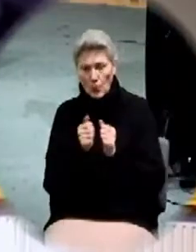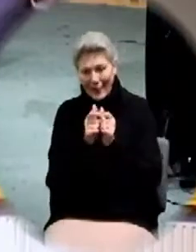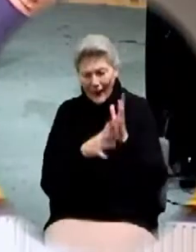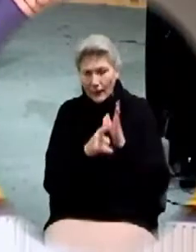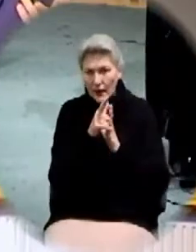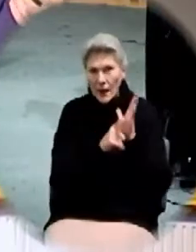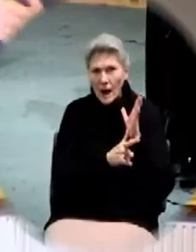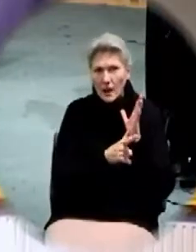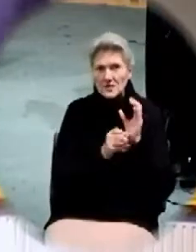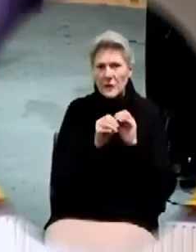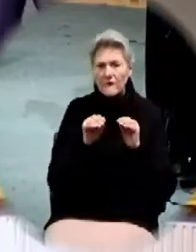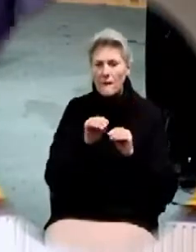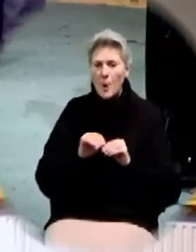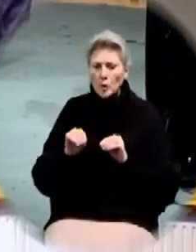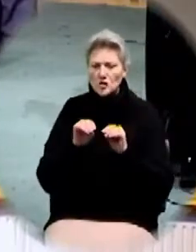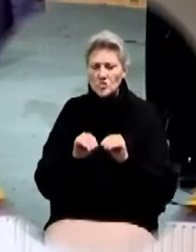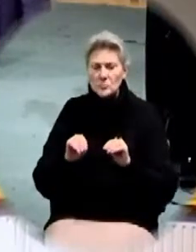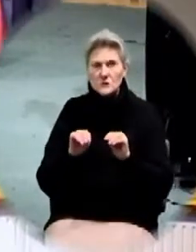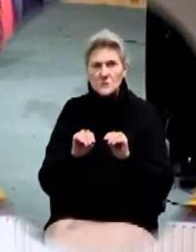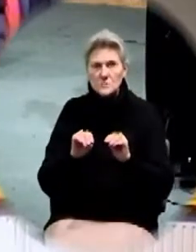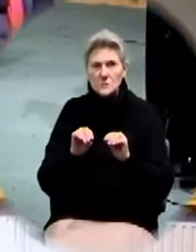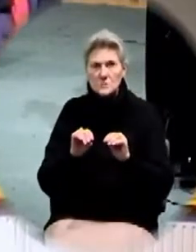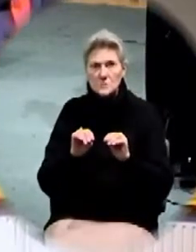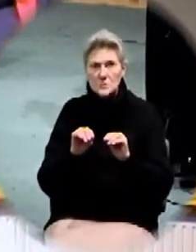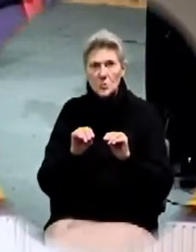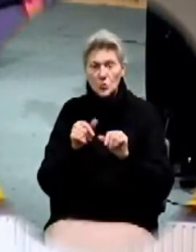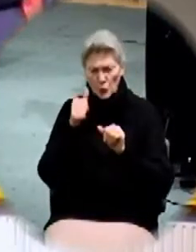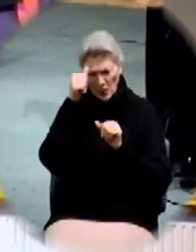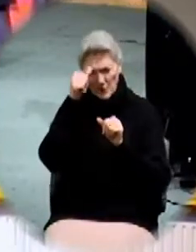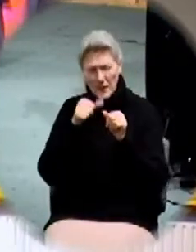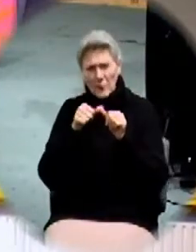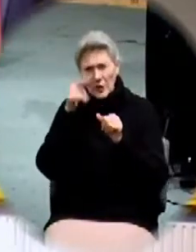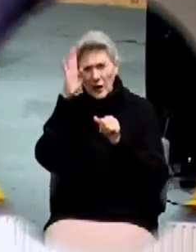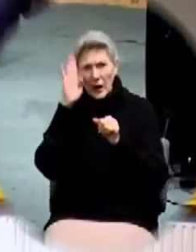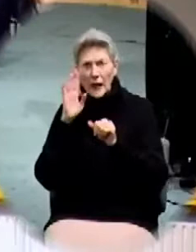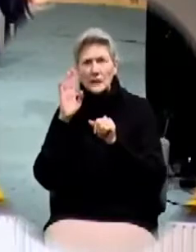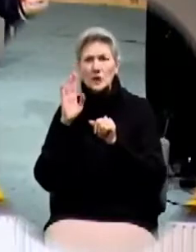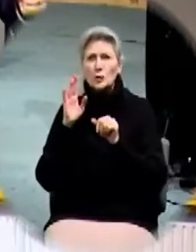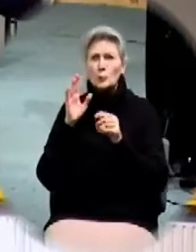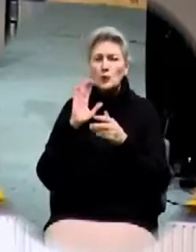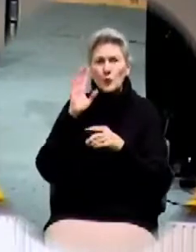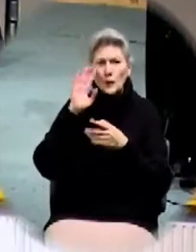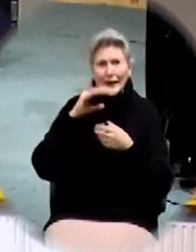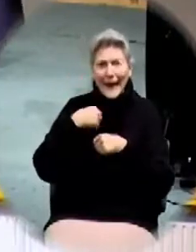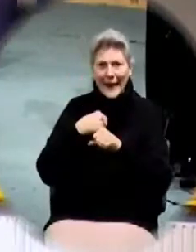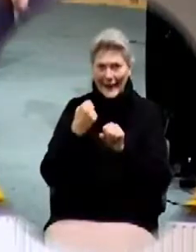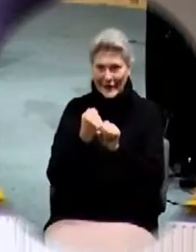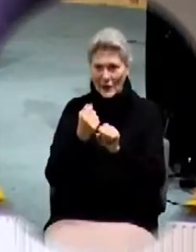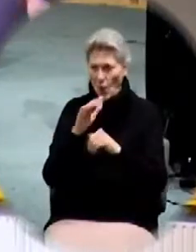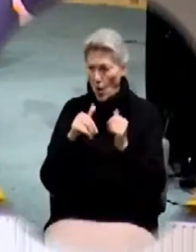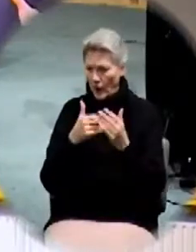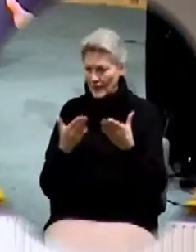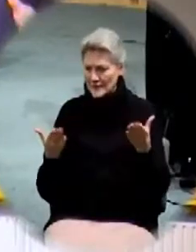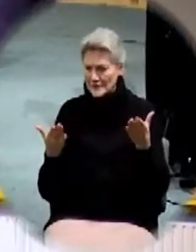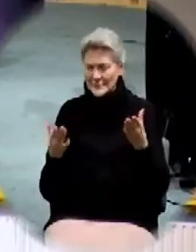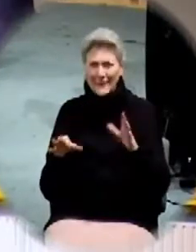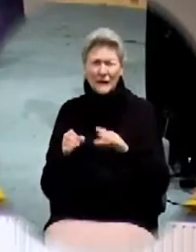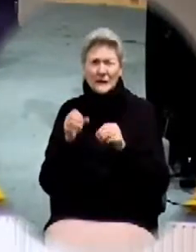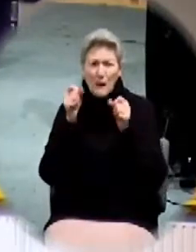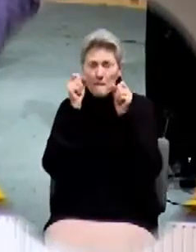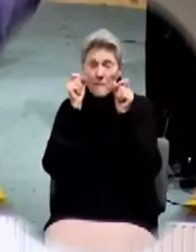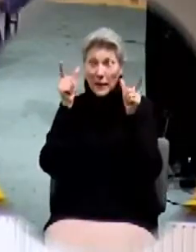Now that doesn't really probably excite you very much, but remember that God created this. I find it so amazing